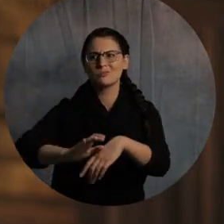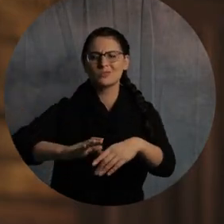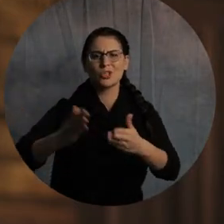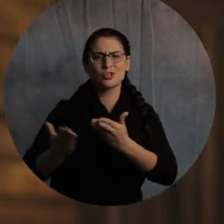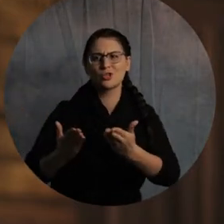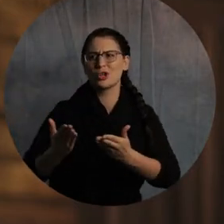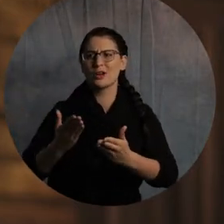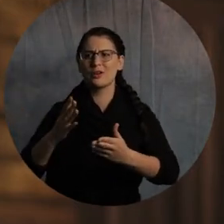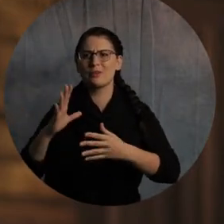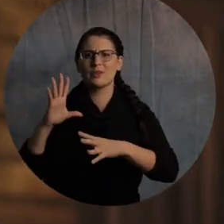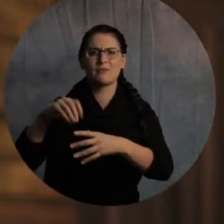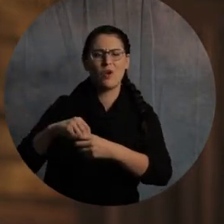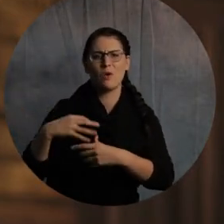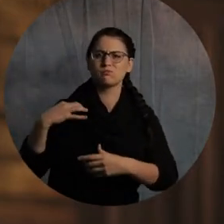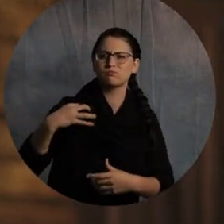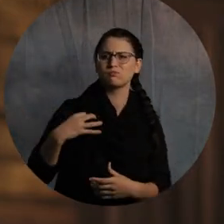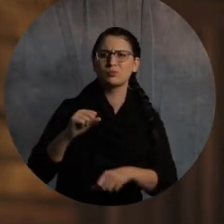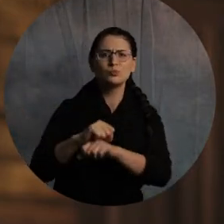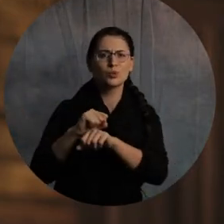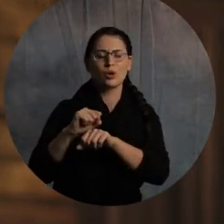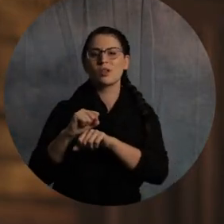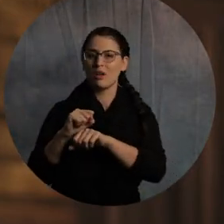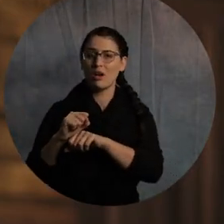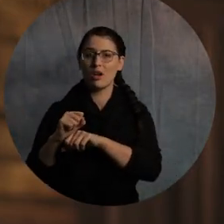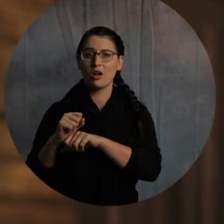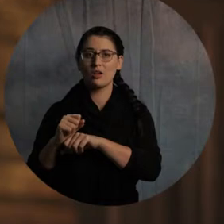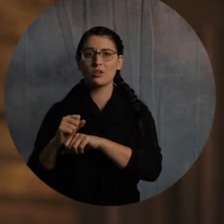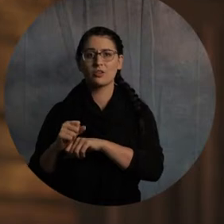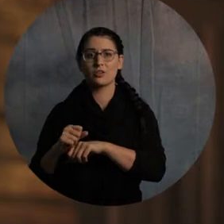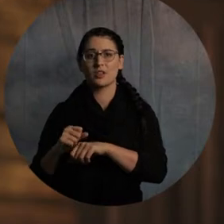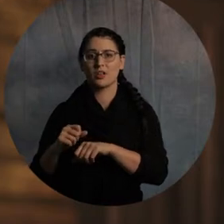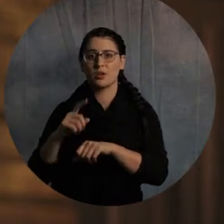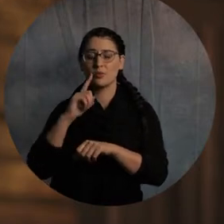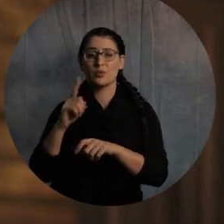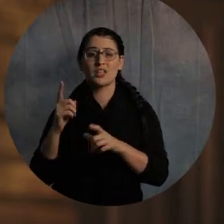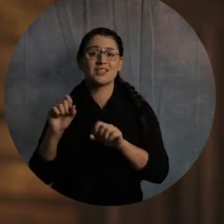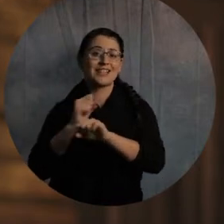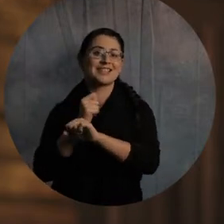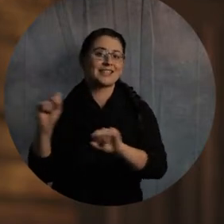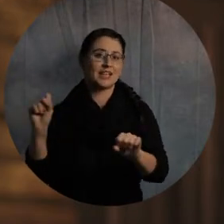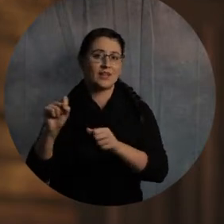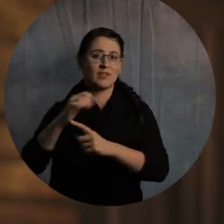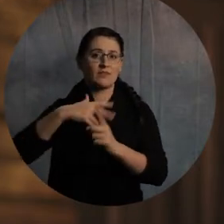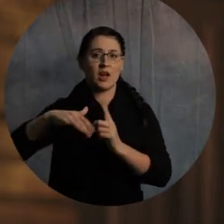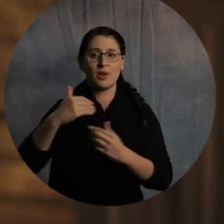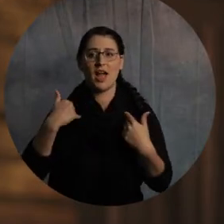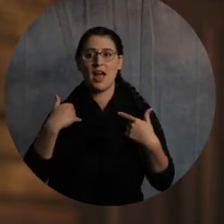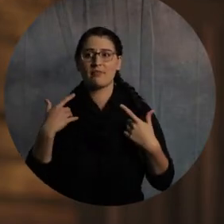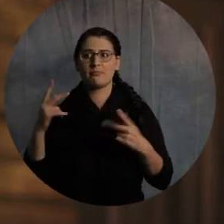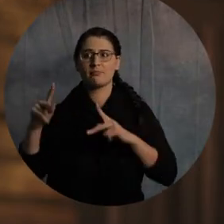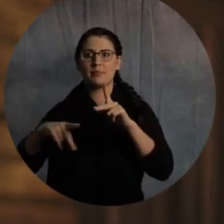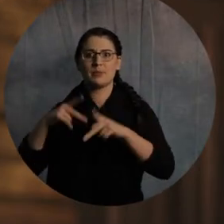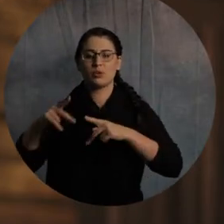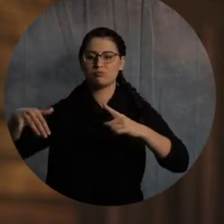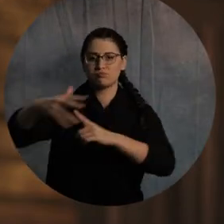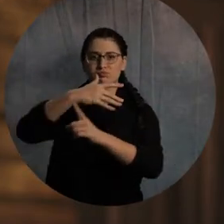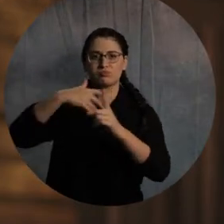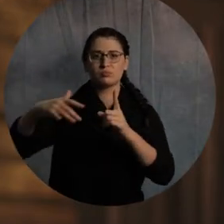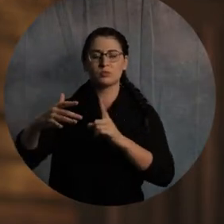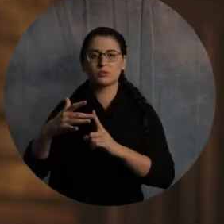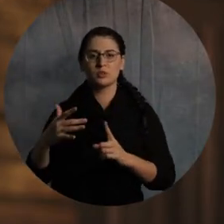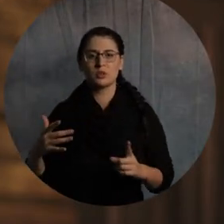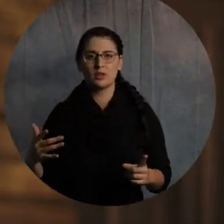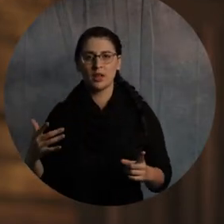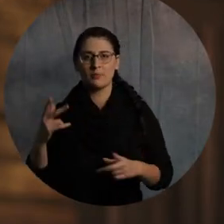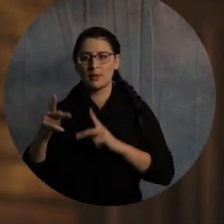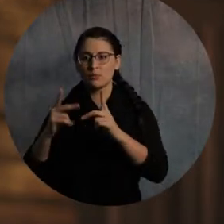participating in those things. Number one, a safe environment of accountability. Number two, wisdom. You've got other people around you that can